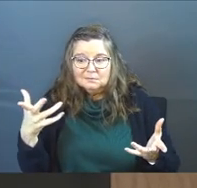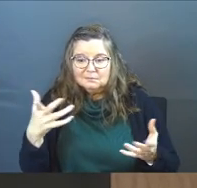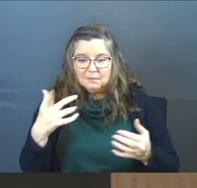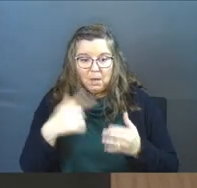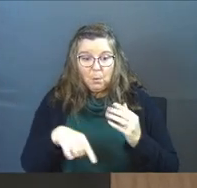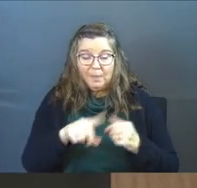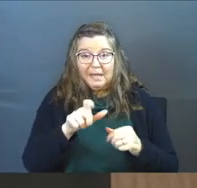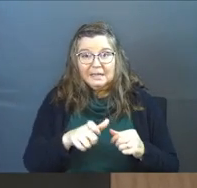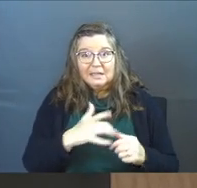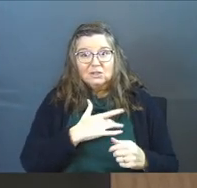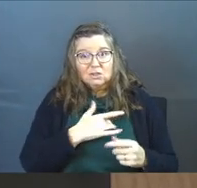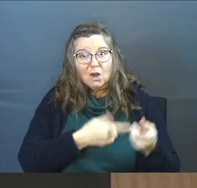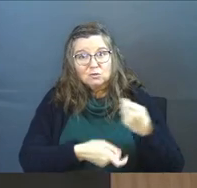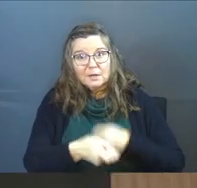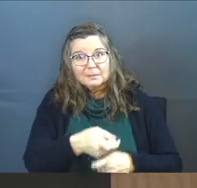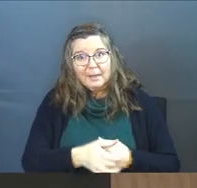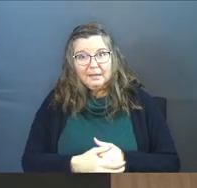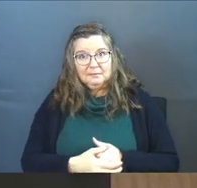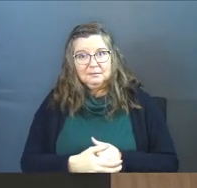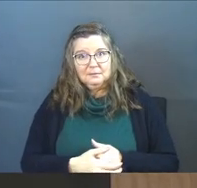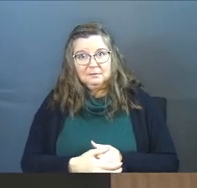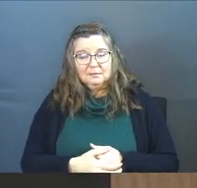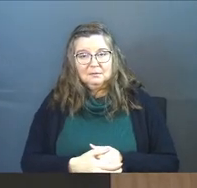And what they need is a heart transplant.